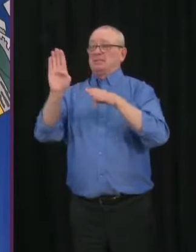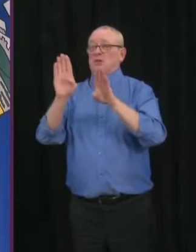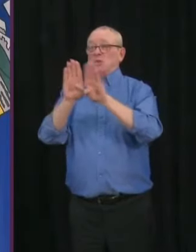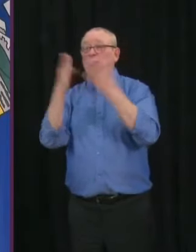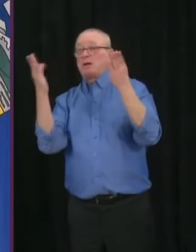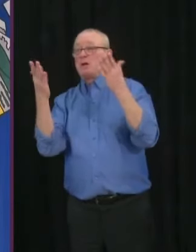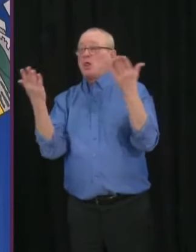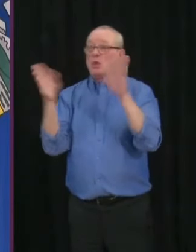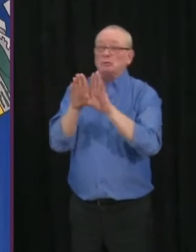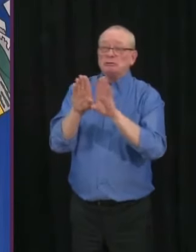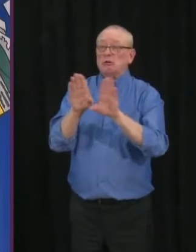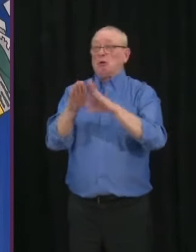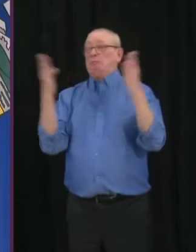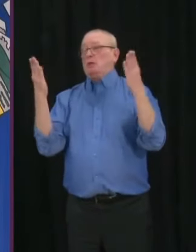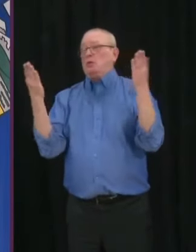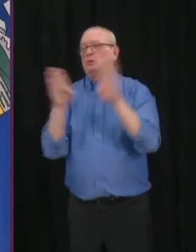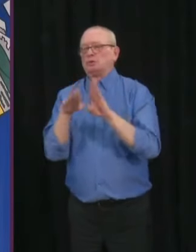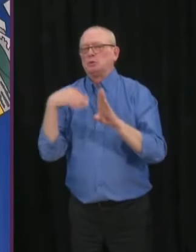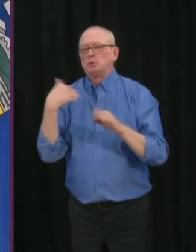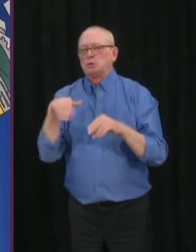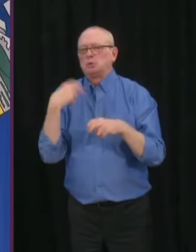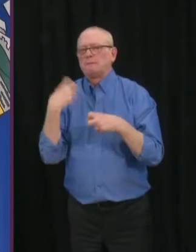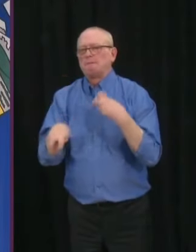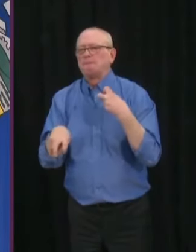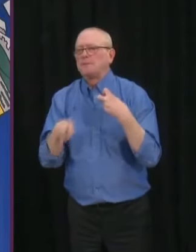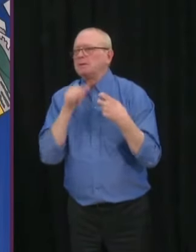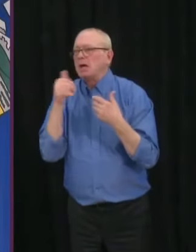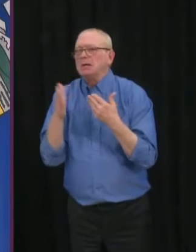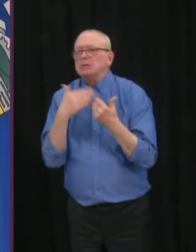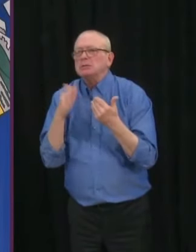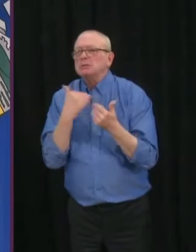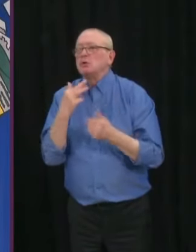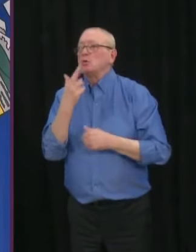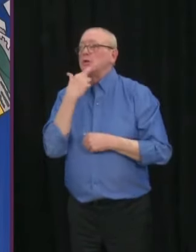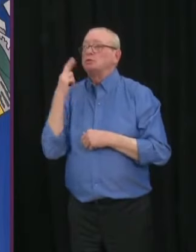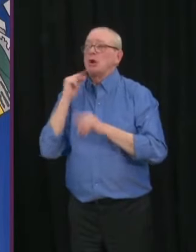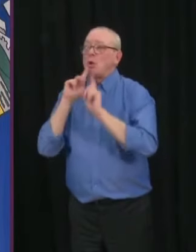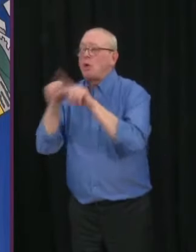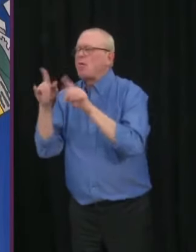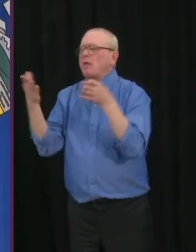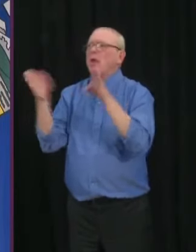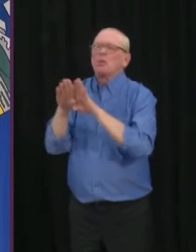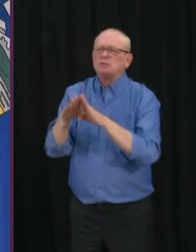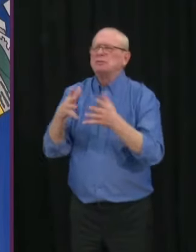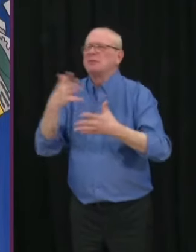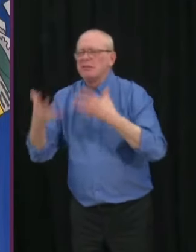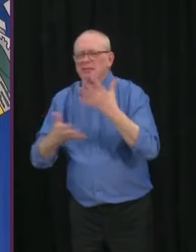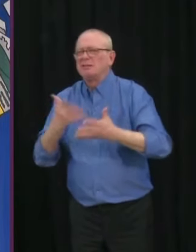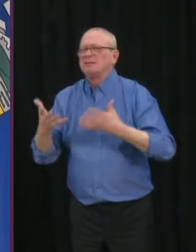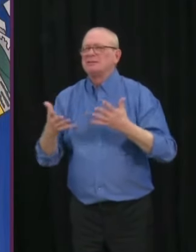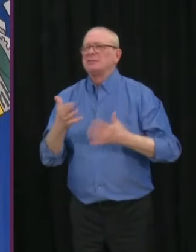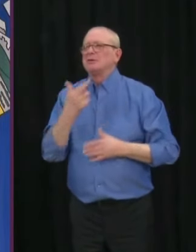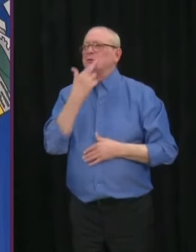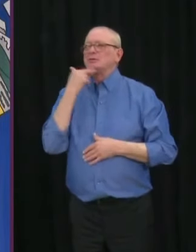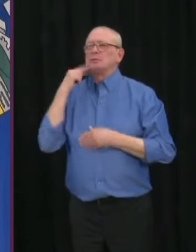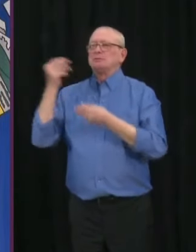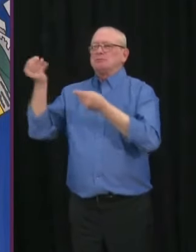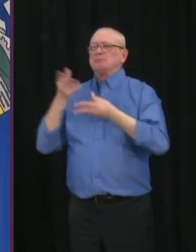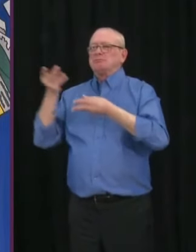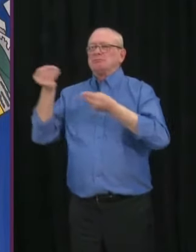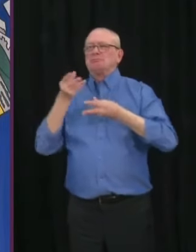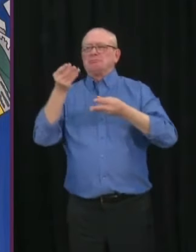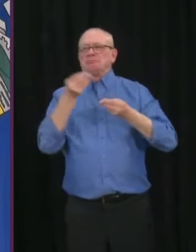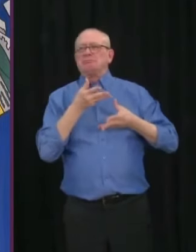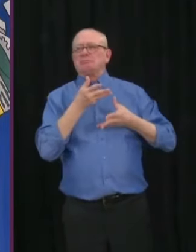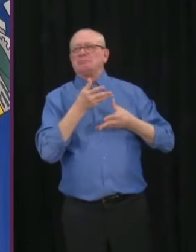purchased. There's a lot of notice that needs to be done. A lot of restaurants in particular have identified for us a concern that they don't want the yo-yoing